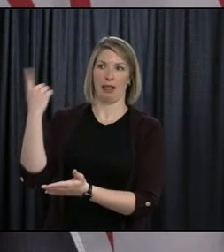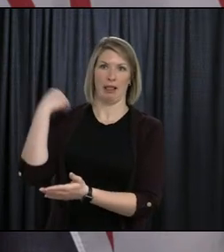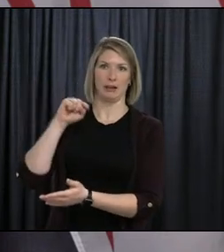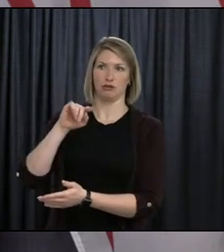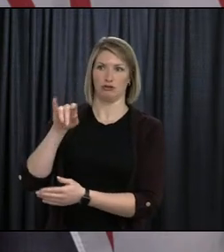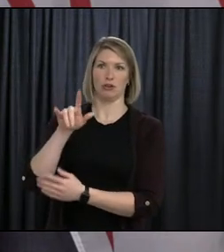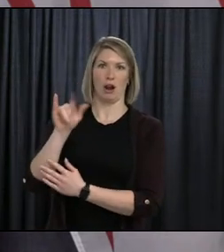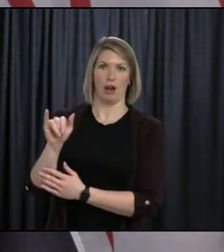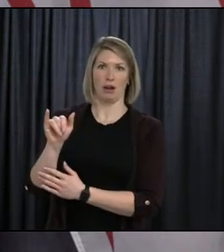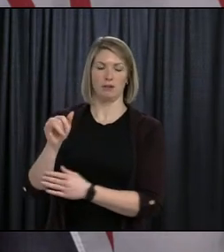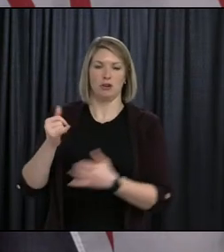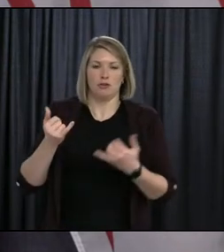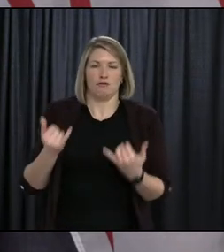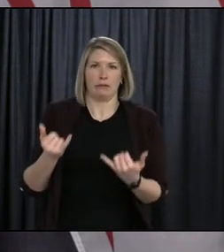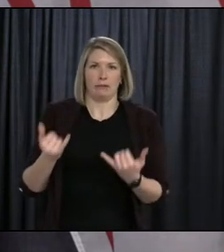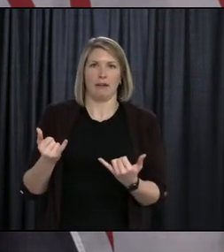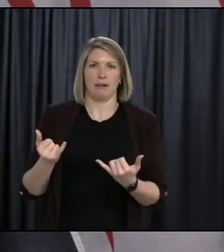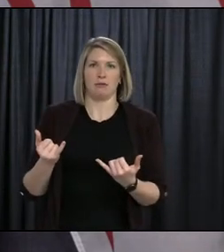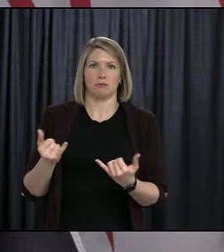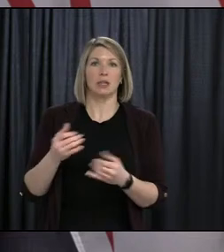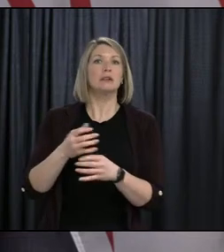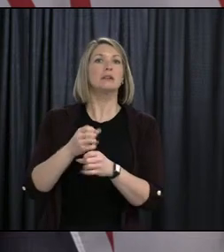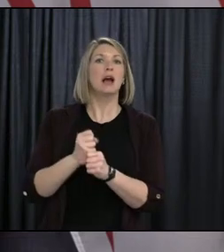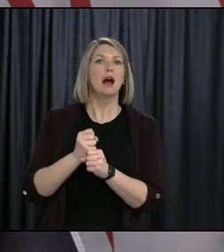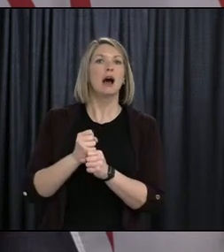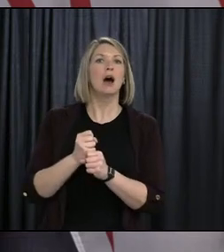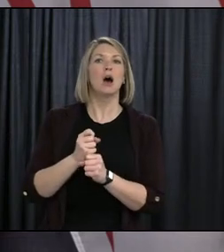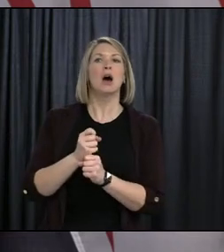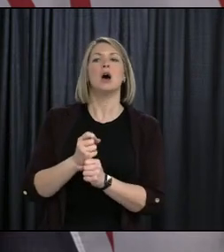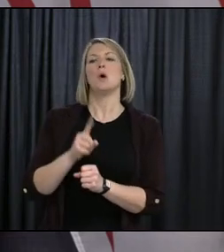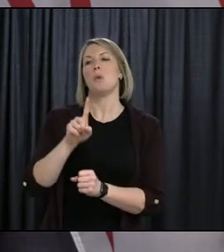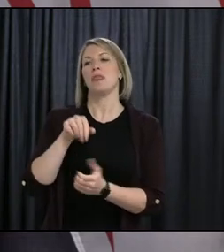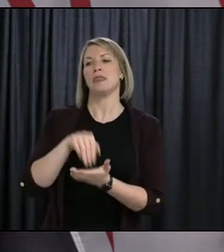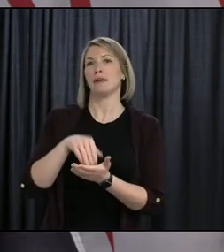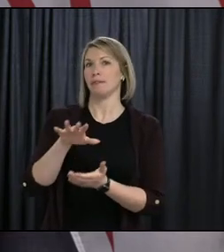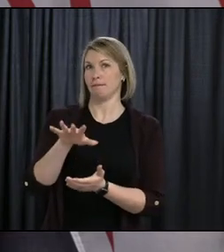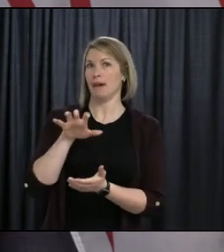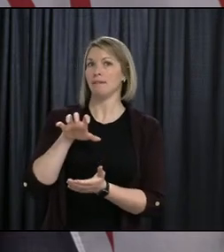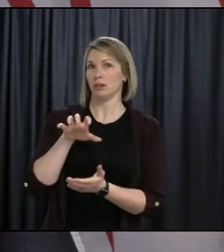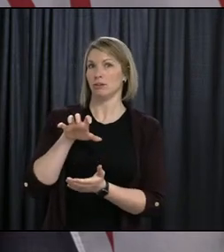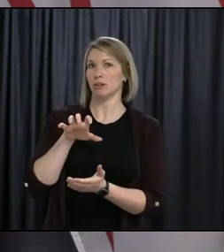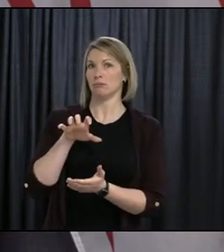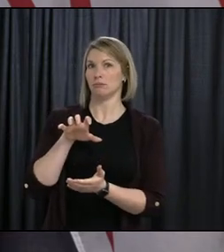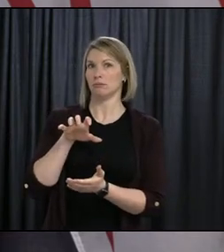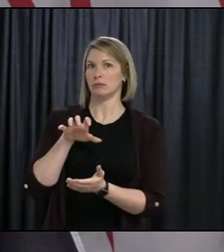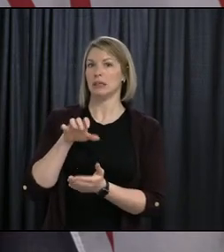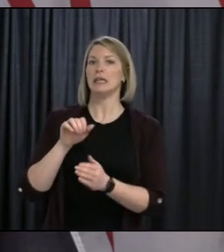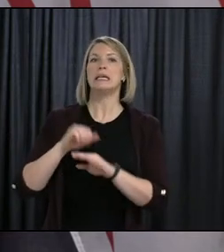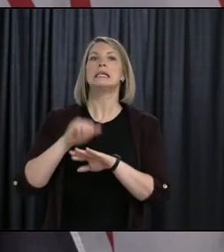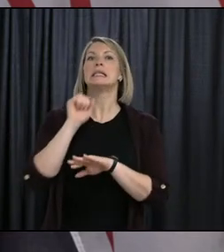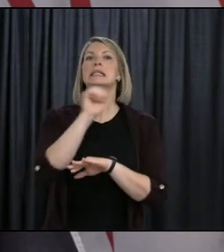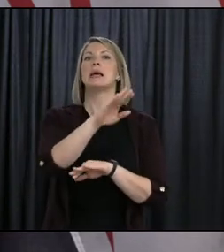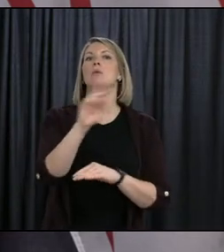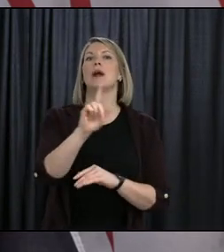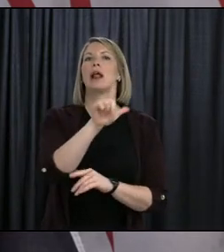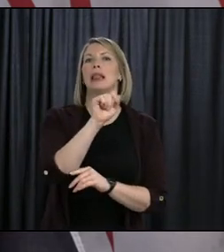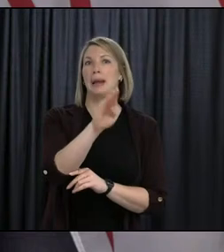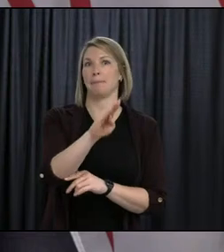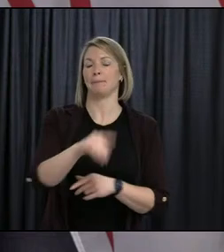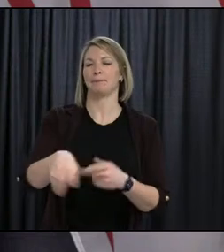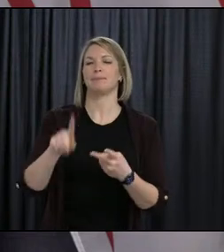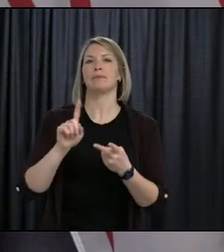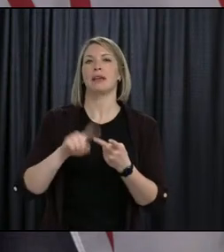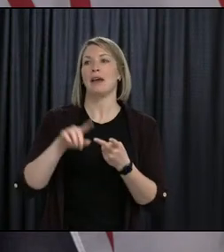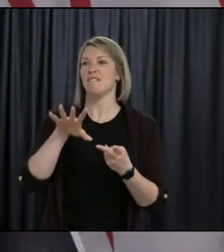To date, we've got 1,500 that came in and were provided to the Labrador area. Another 500